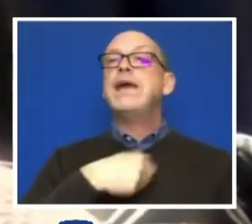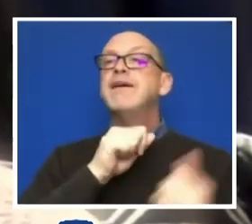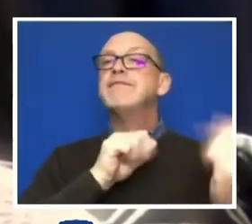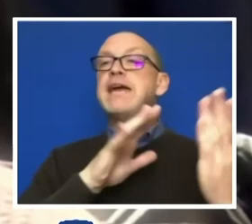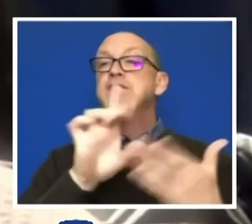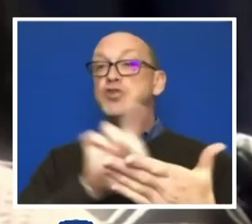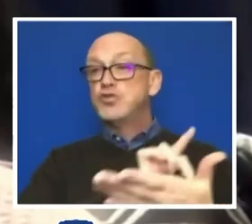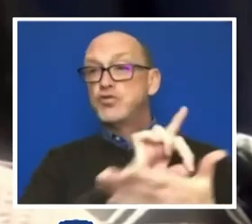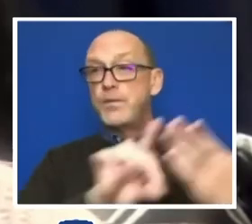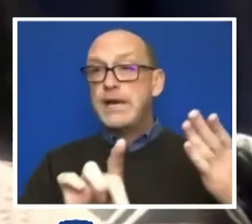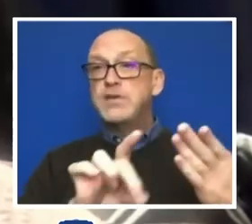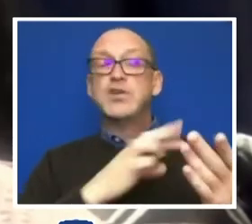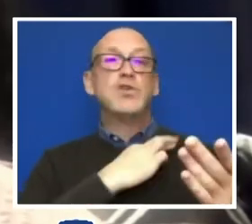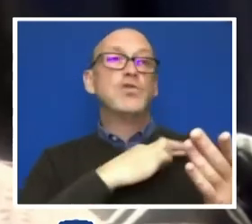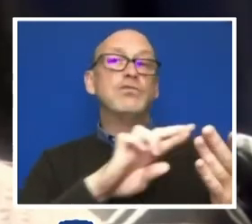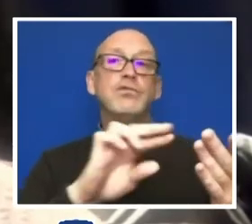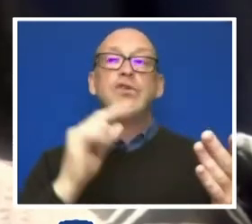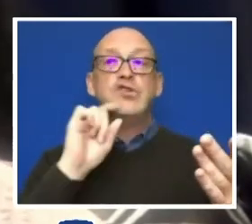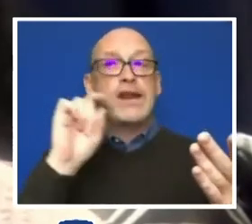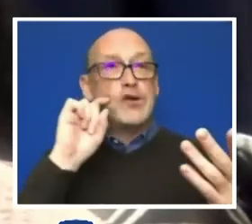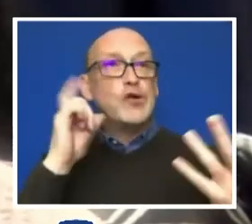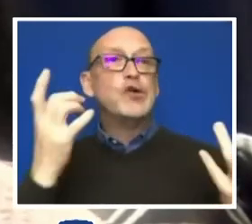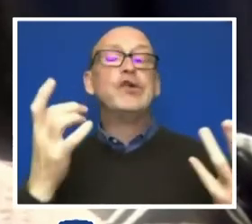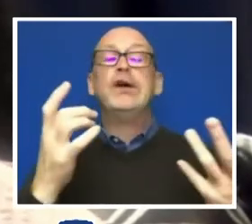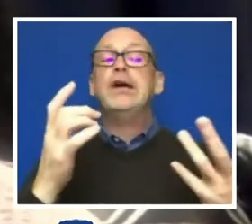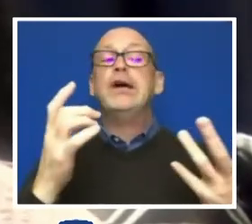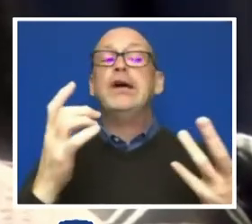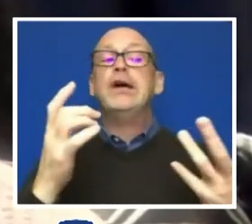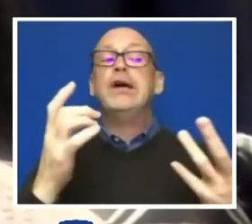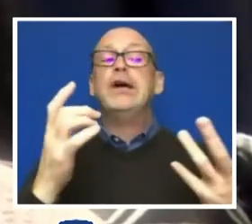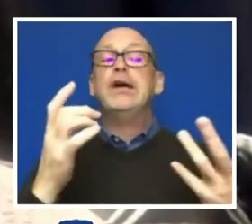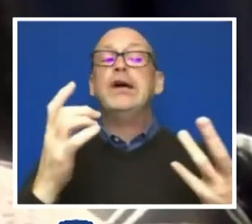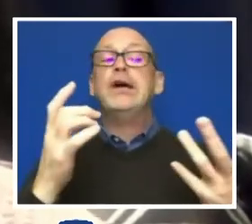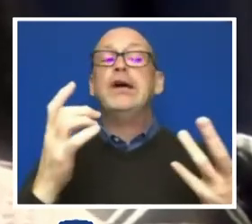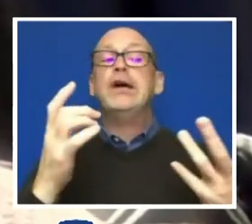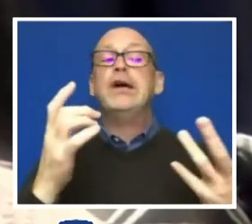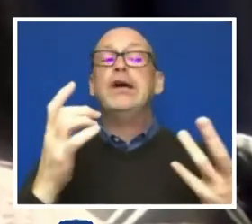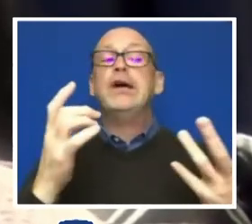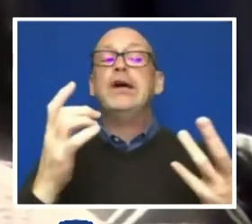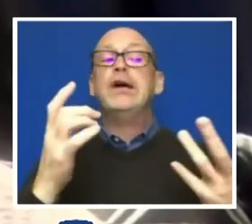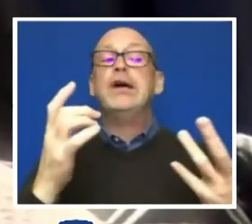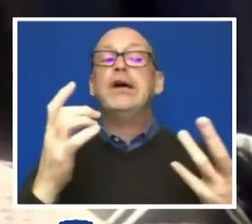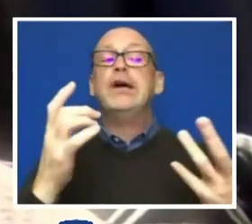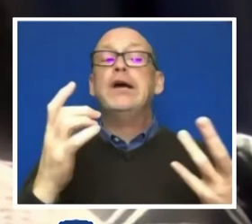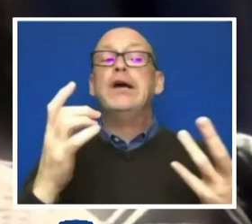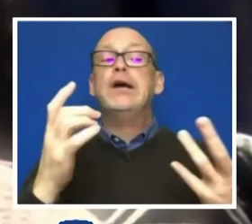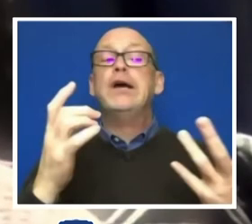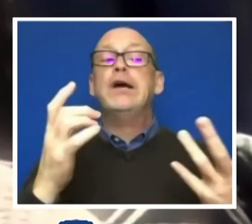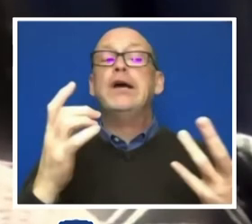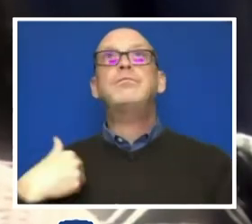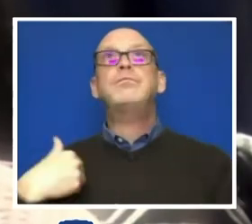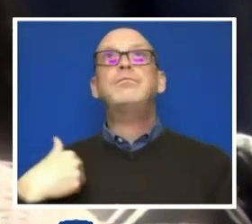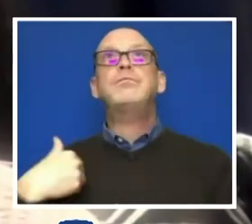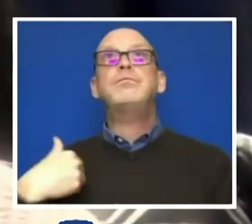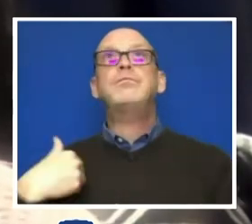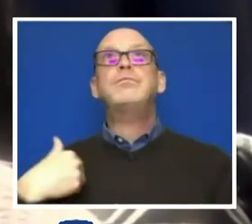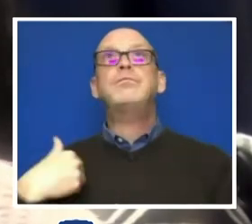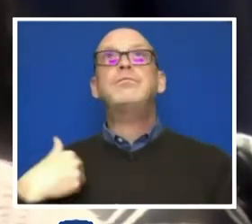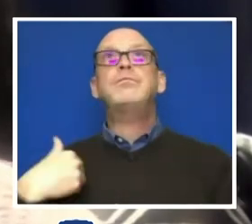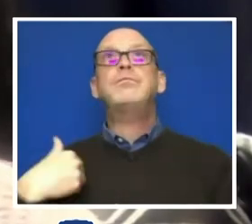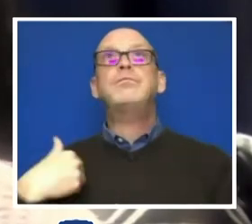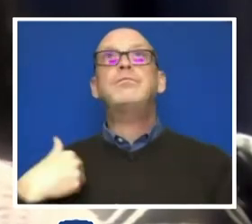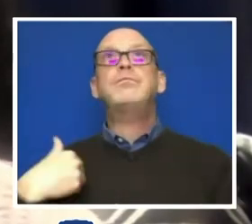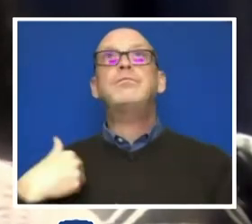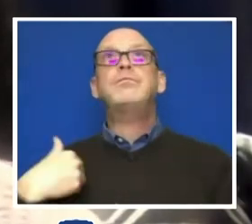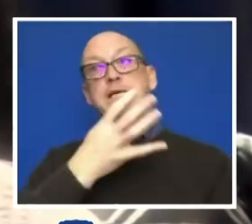religious, gender, racial or otherwise during our time at Penn State. So, we had a plethora of expertise, experience as well as